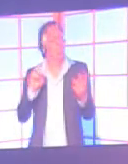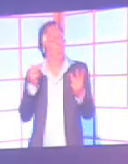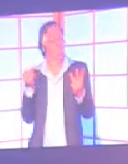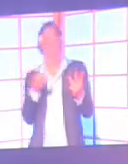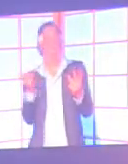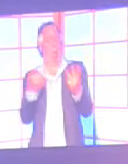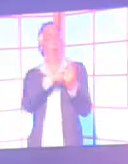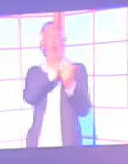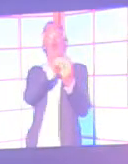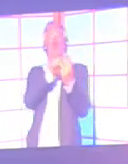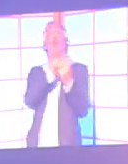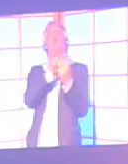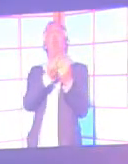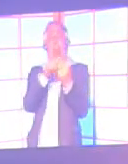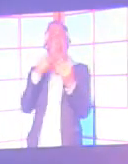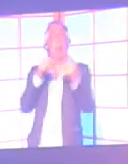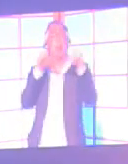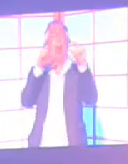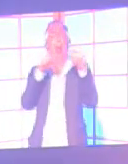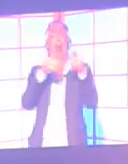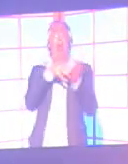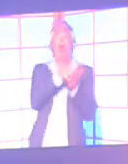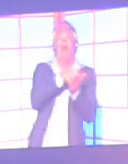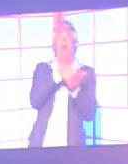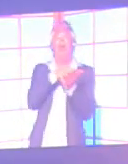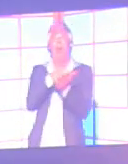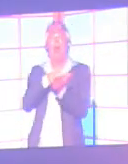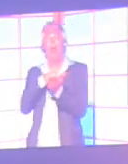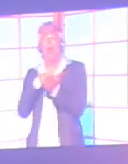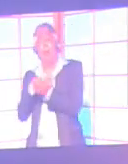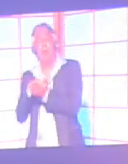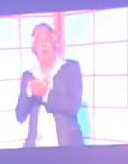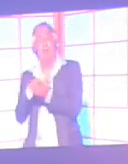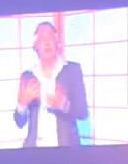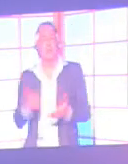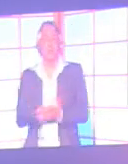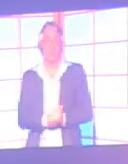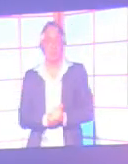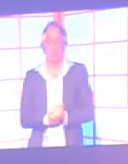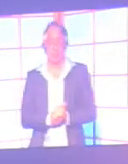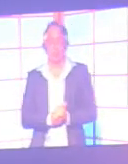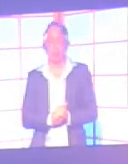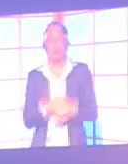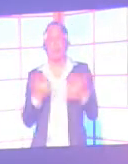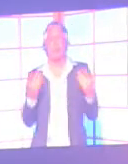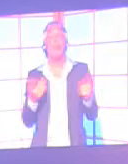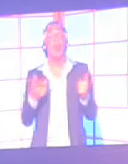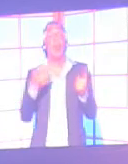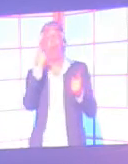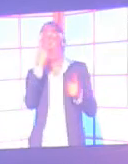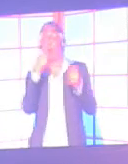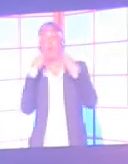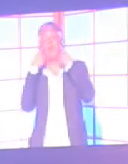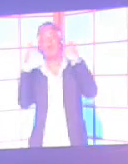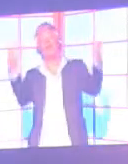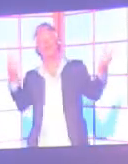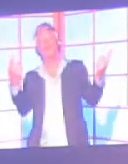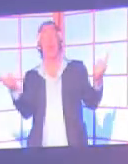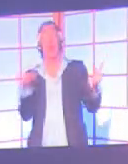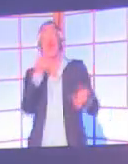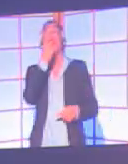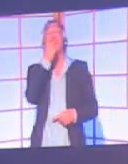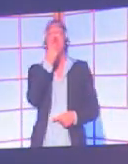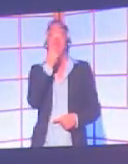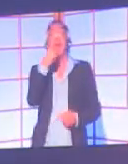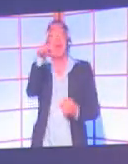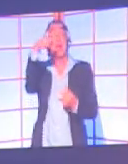These three types of colour blindness have several subtypes. Deuteronomy, or red-green colour blindness, is the most common of them.